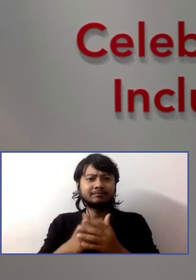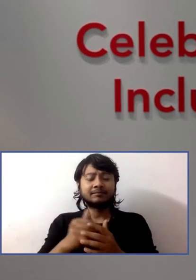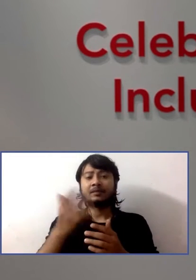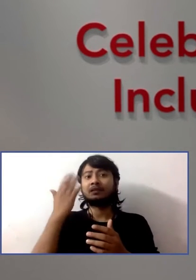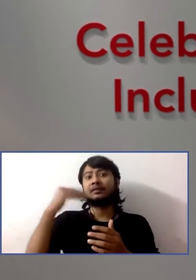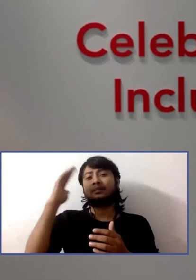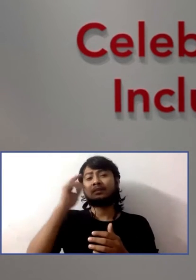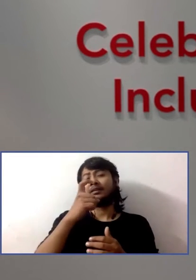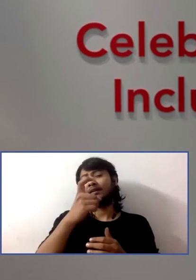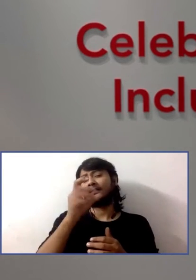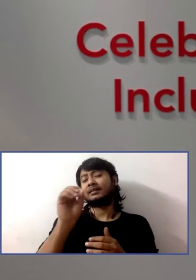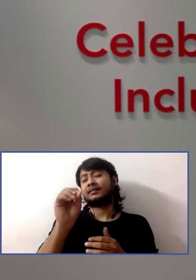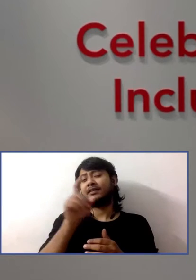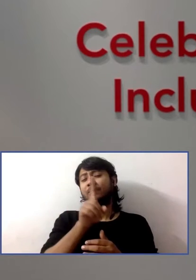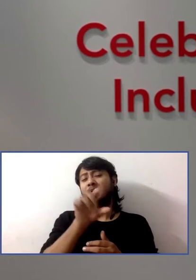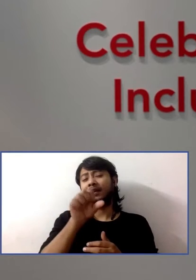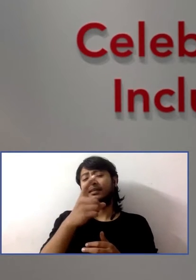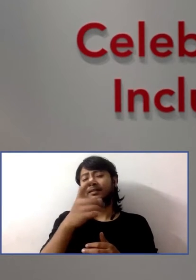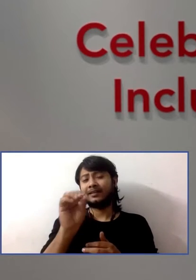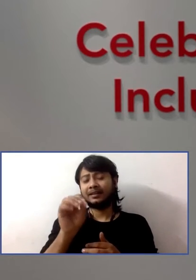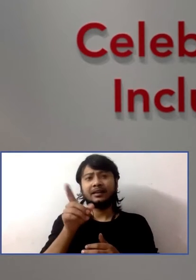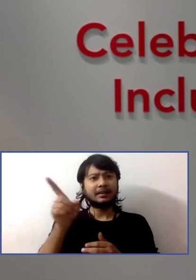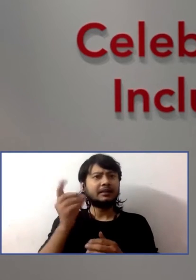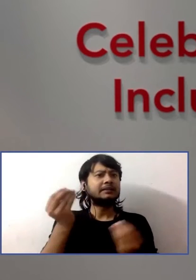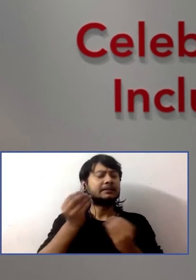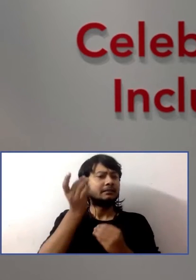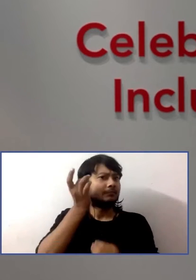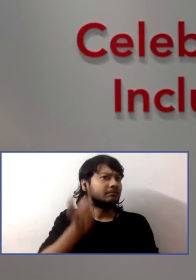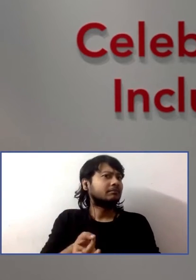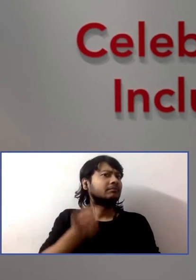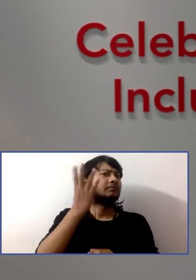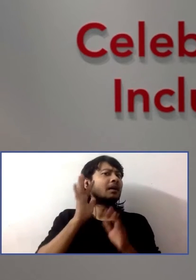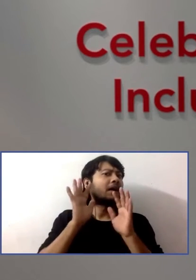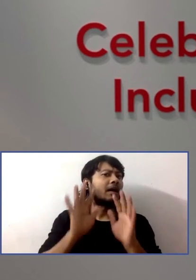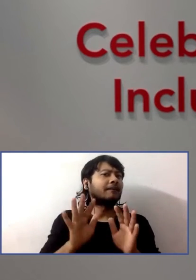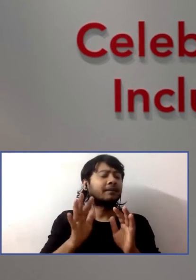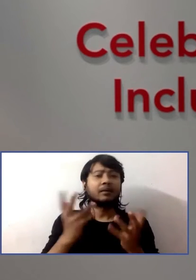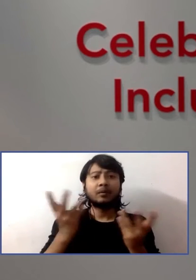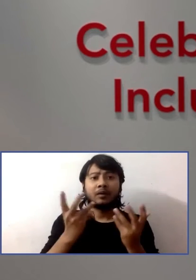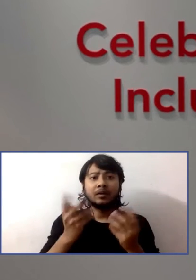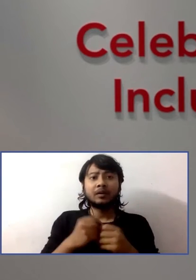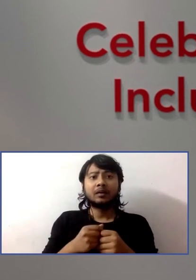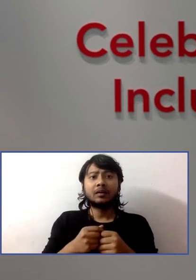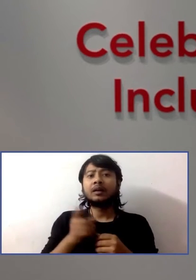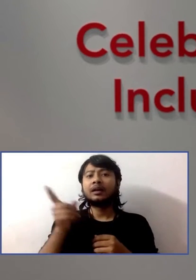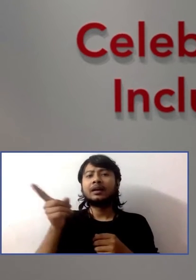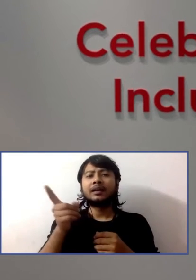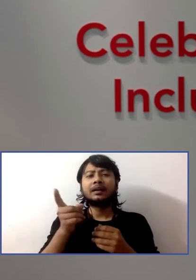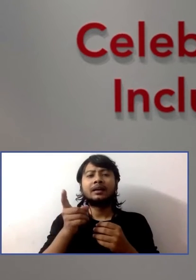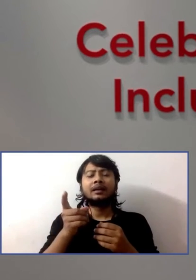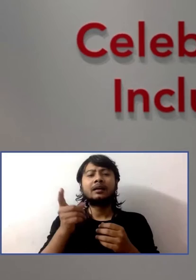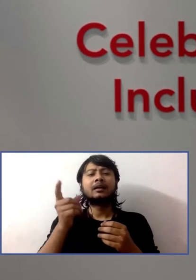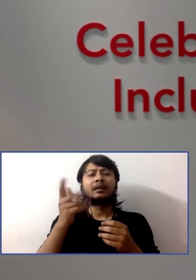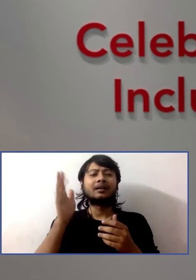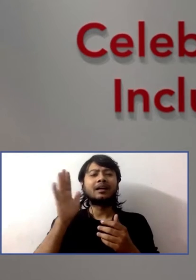really pissed off at one thing, and that was when he tried to get tickets to the opera, he had to beg